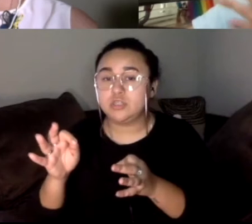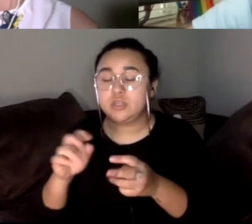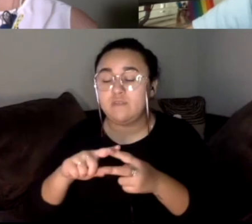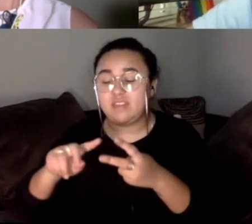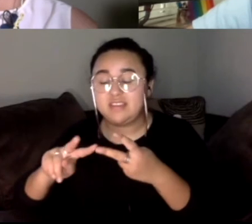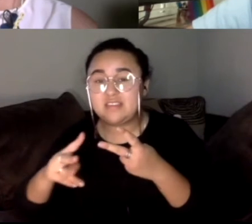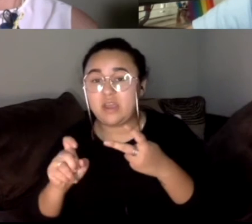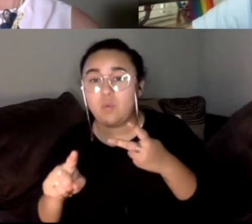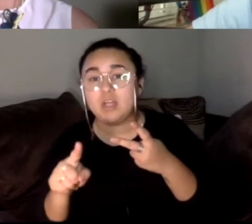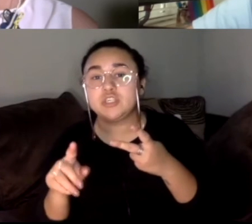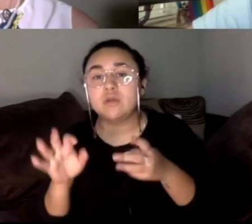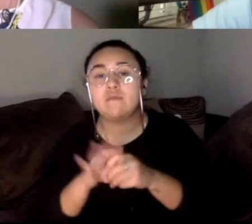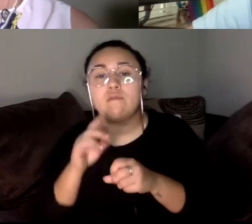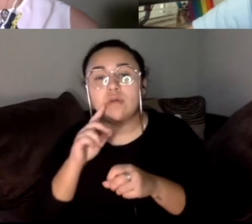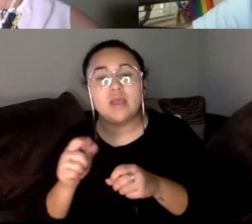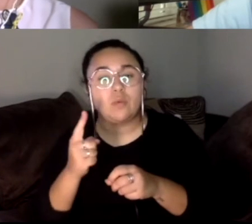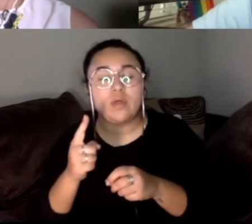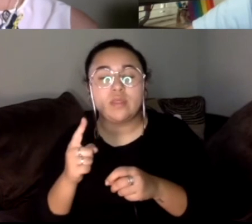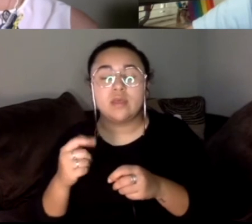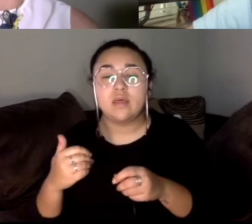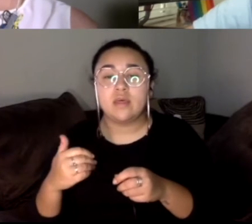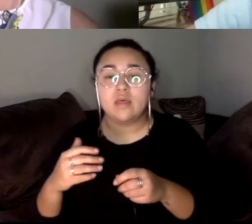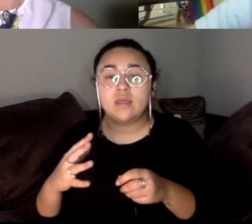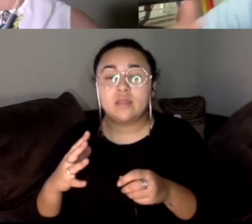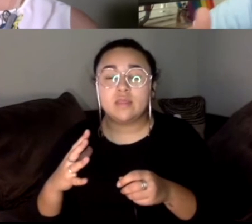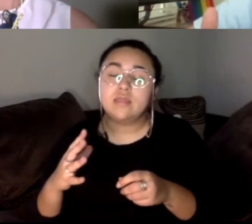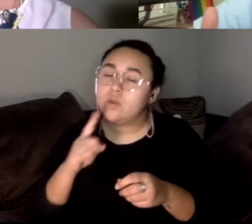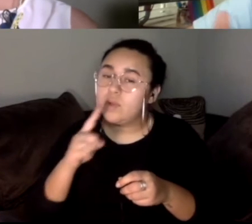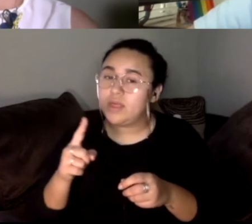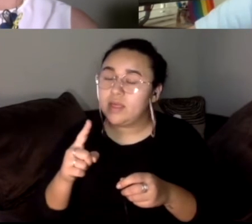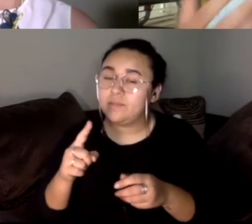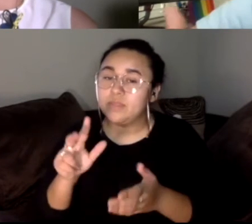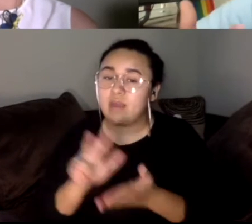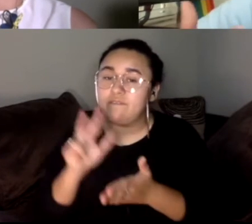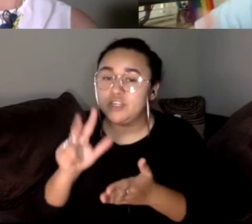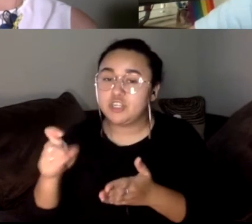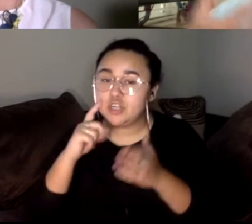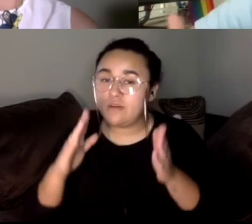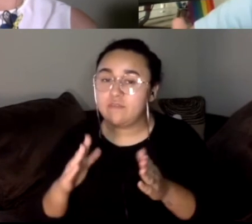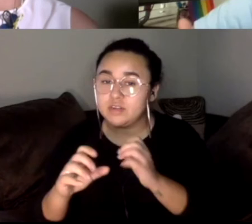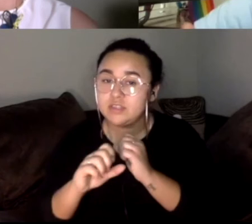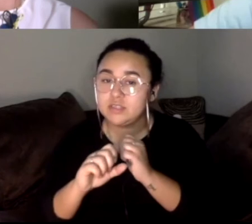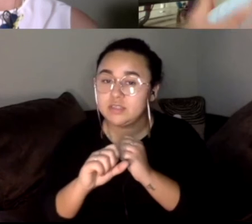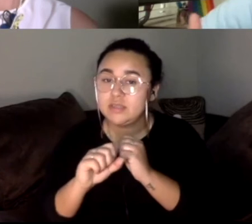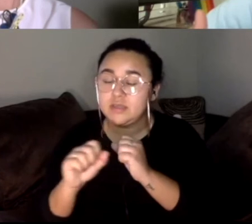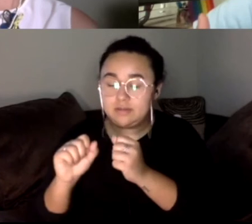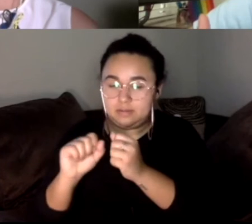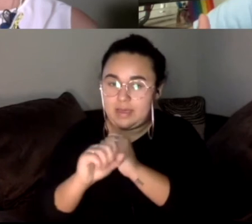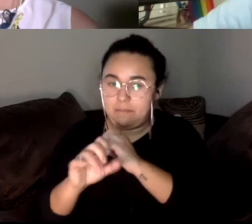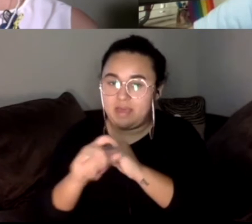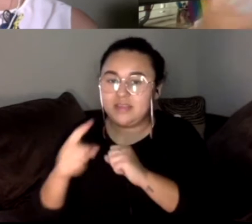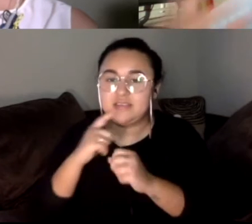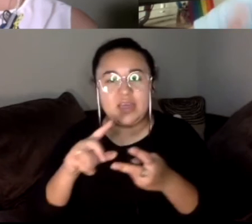question. The official governor's campaign, they advise you not to put anyone. But that's putting all our eggs in the no,